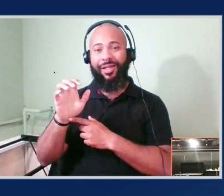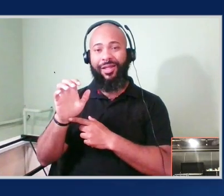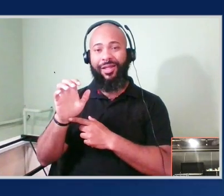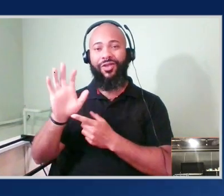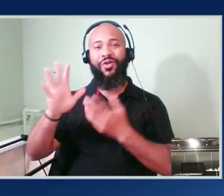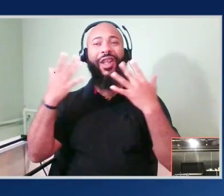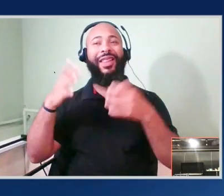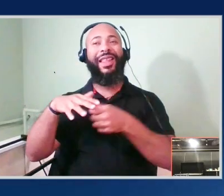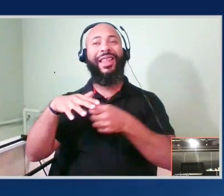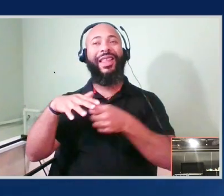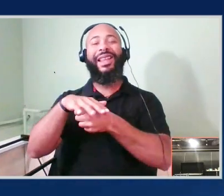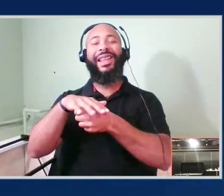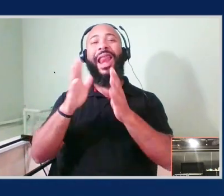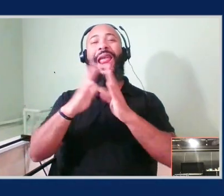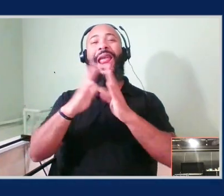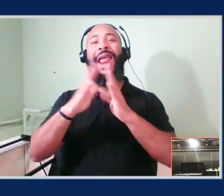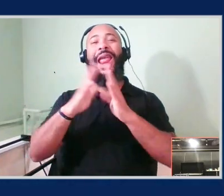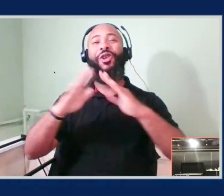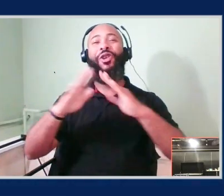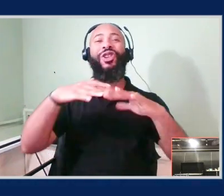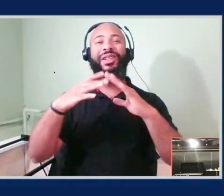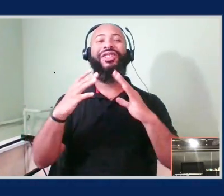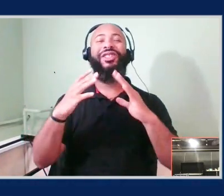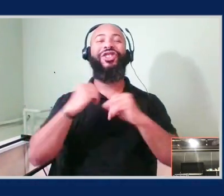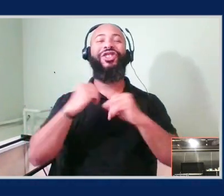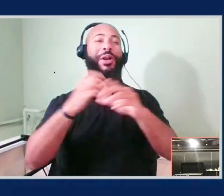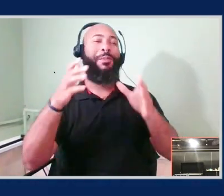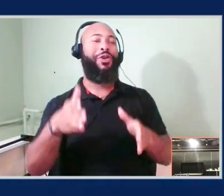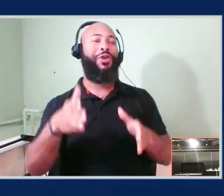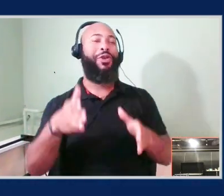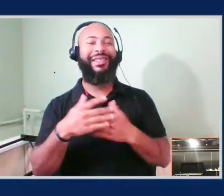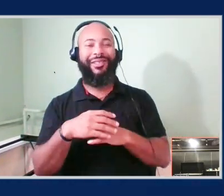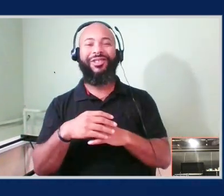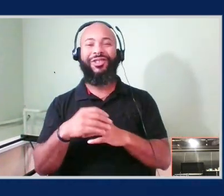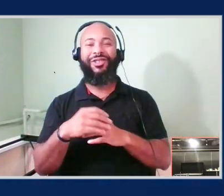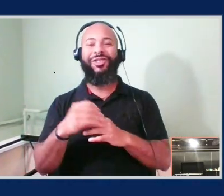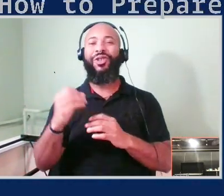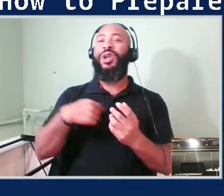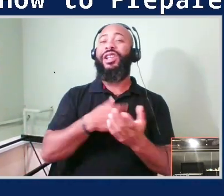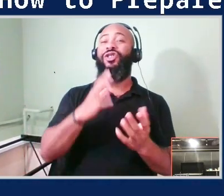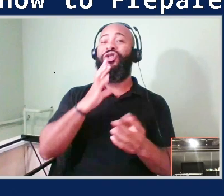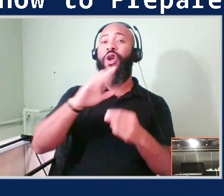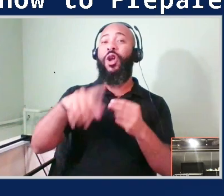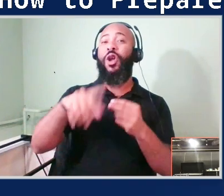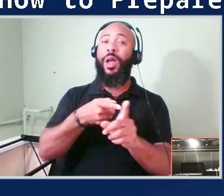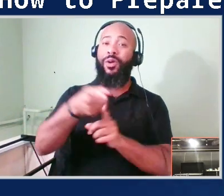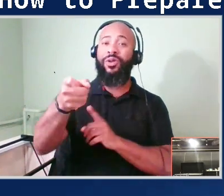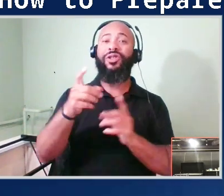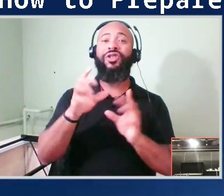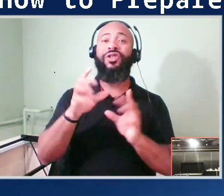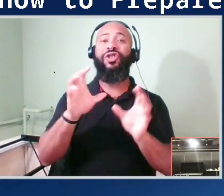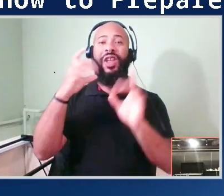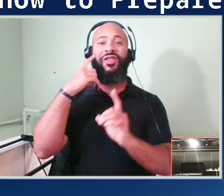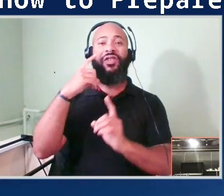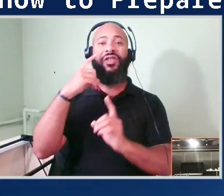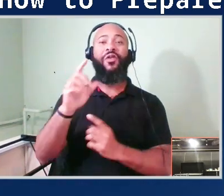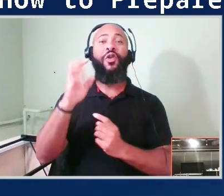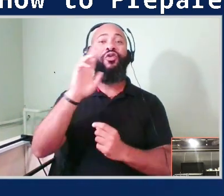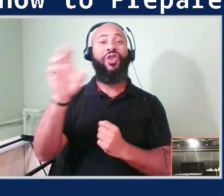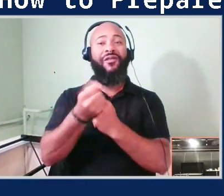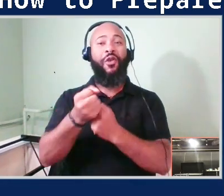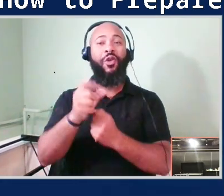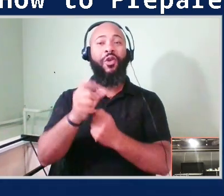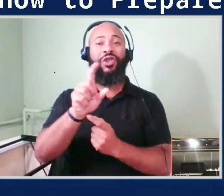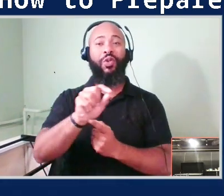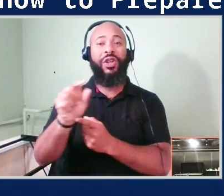I guess. But yeah, hey, we are here to talk about the Security Specialty Certification here at Reinforced 2024 here in Philly, if it wasn't apparent already,